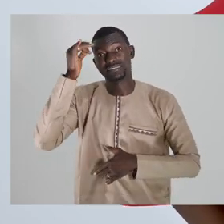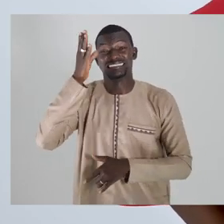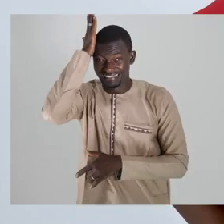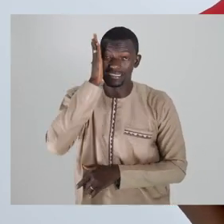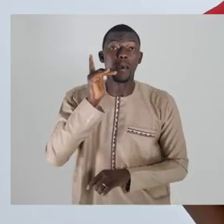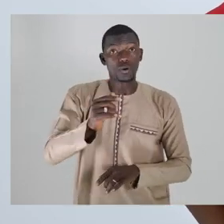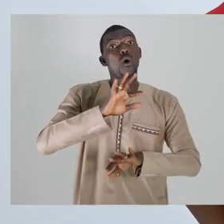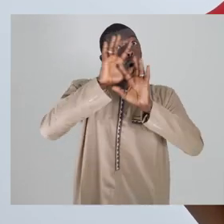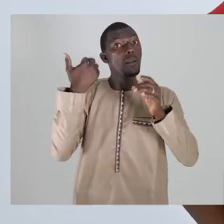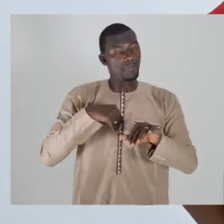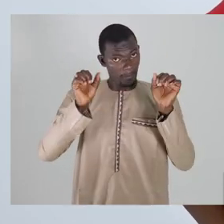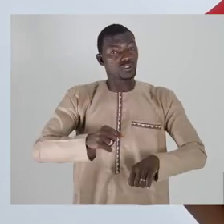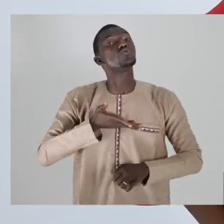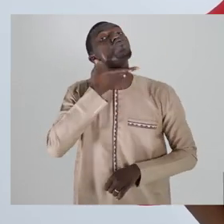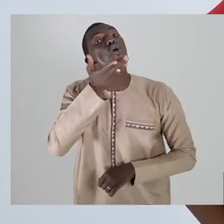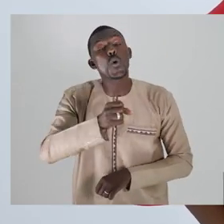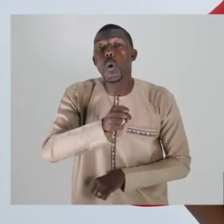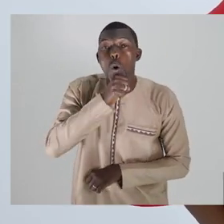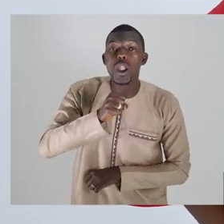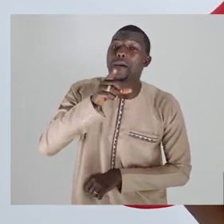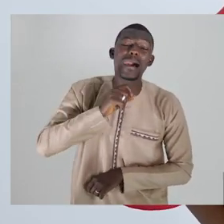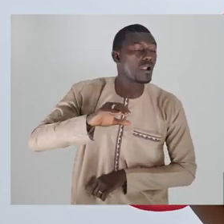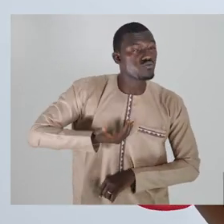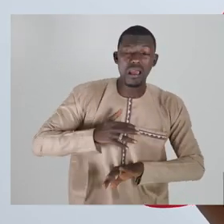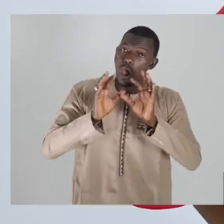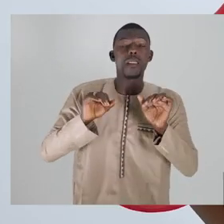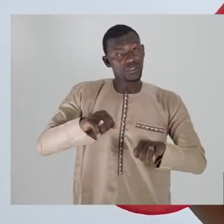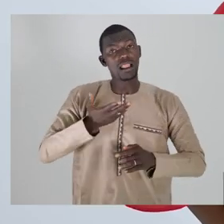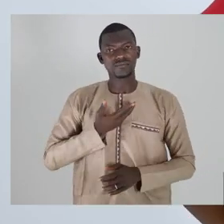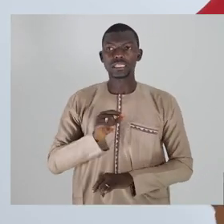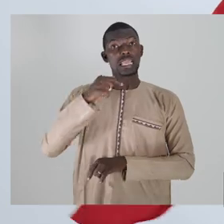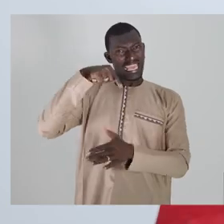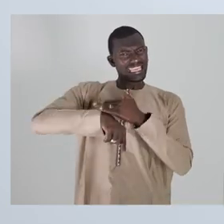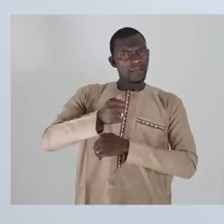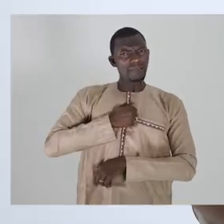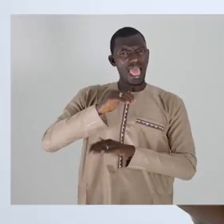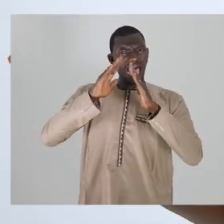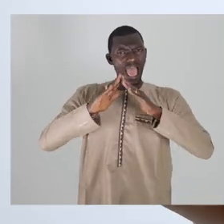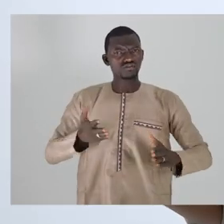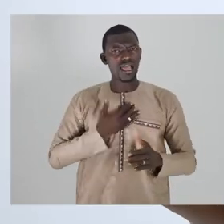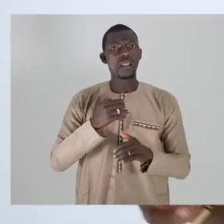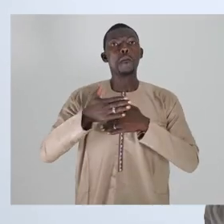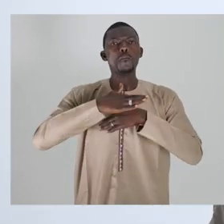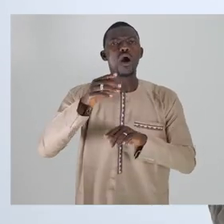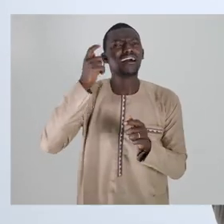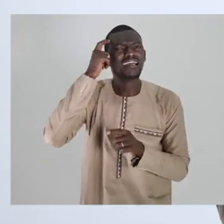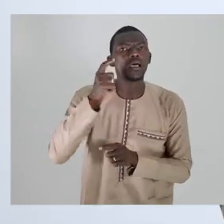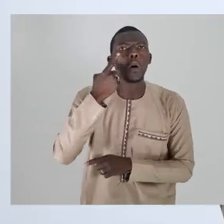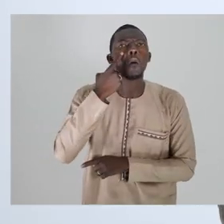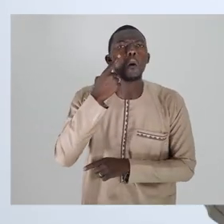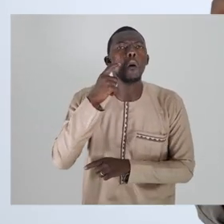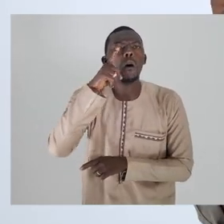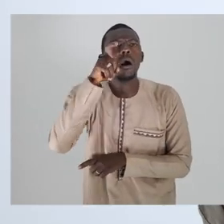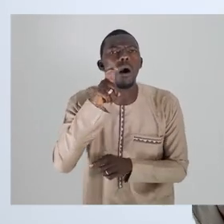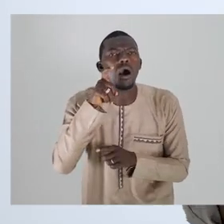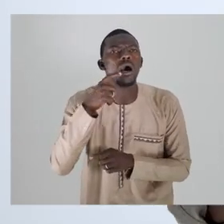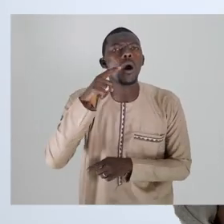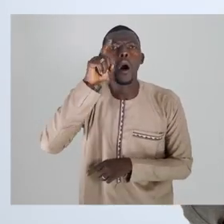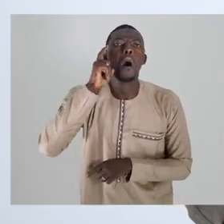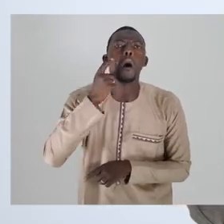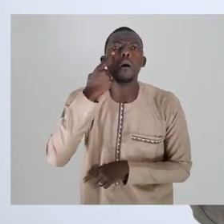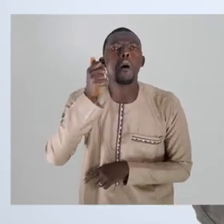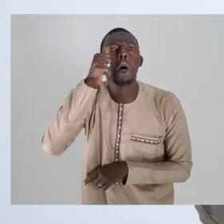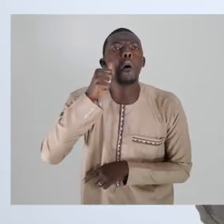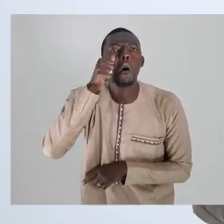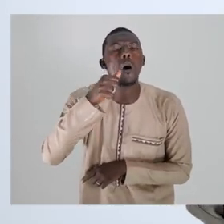ages can be infected by the virus. It is important that we follow the safety precautions. In my household, we have bought a lot of garlic and